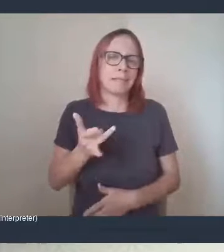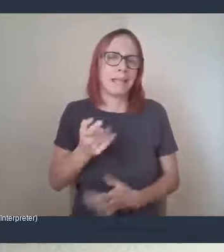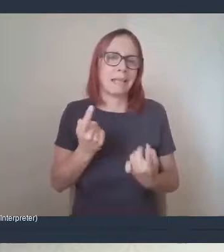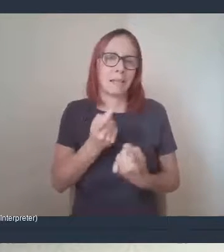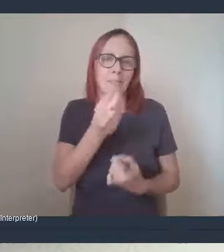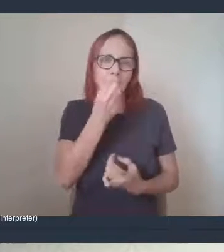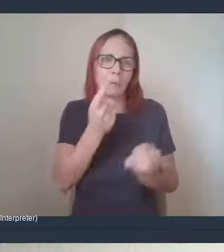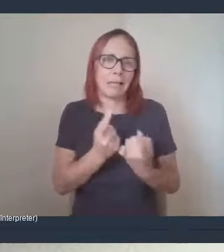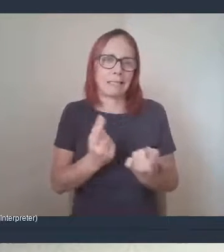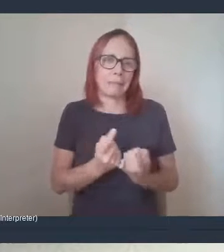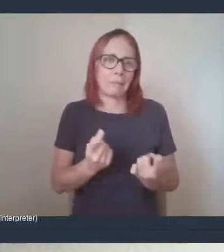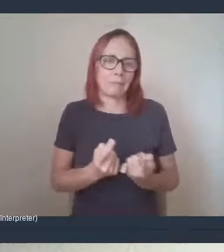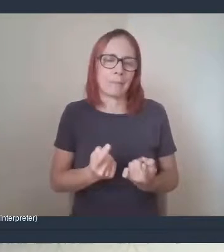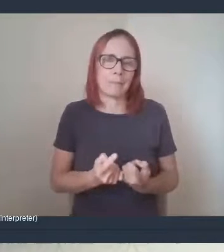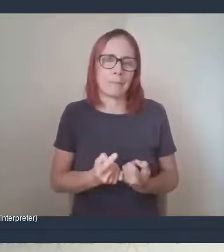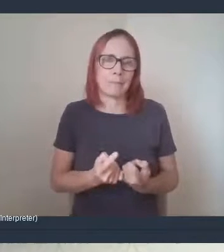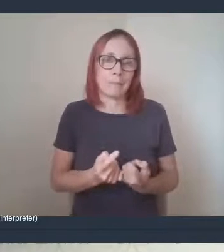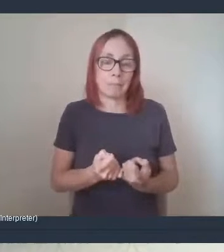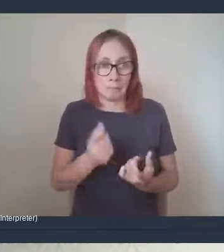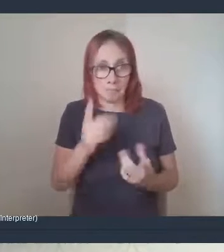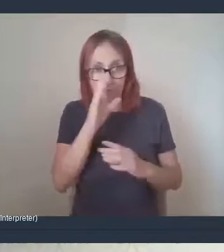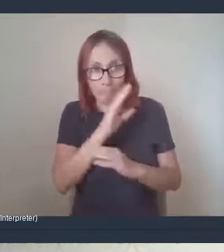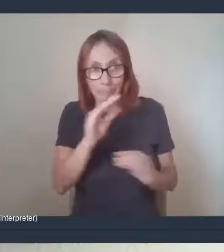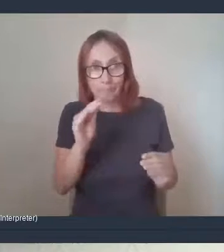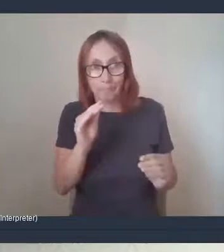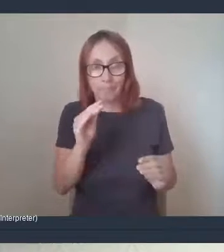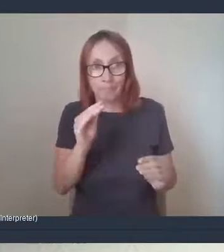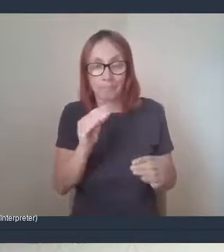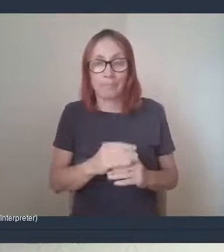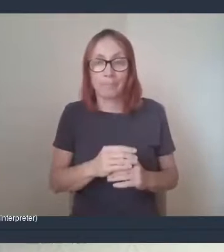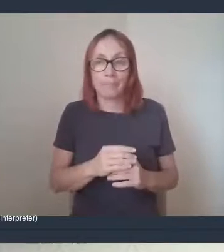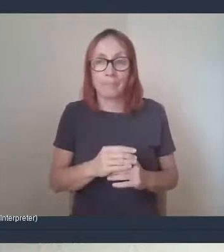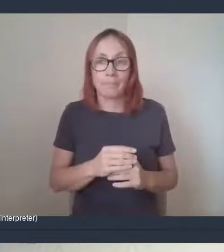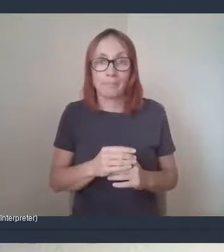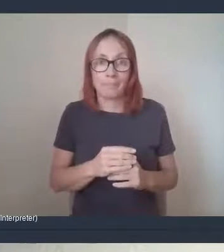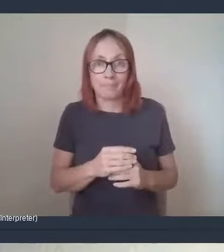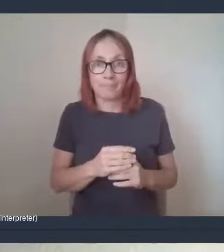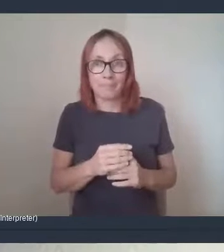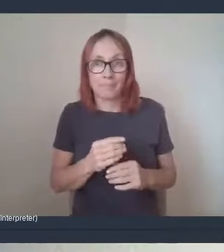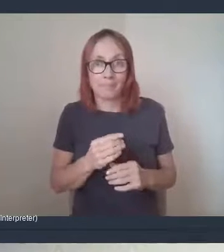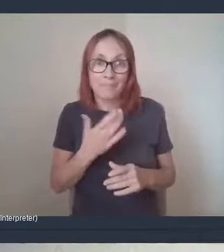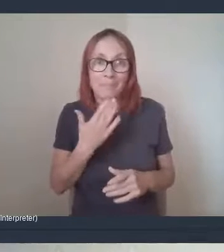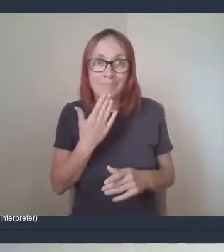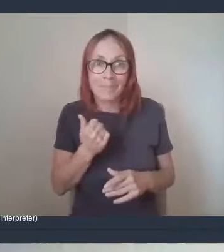So, if you are interested, then we'll our page a little link.